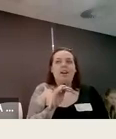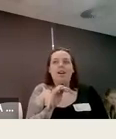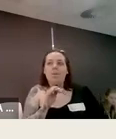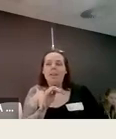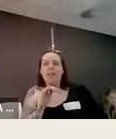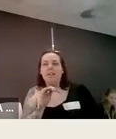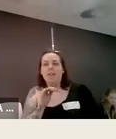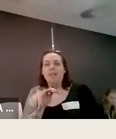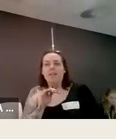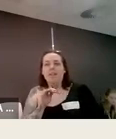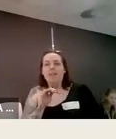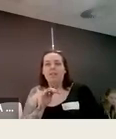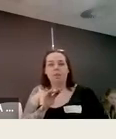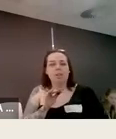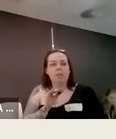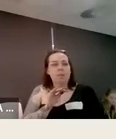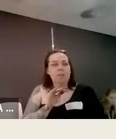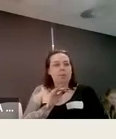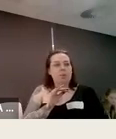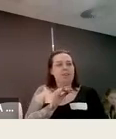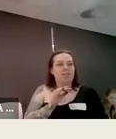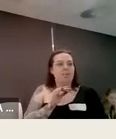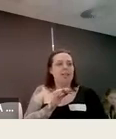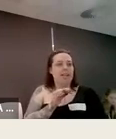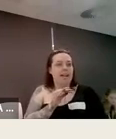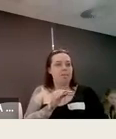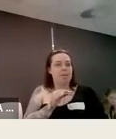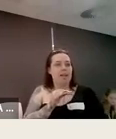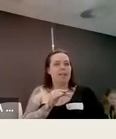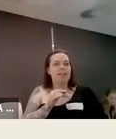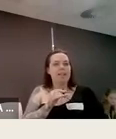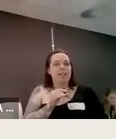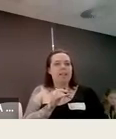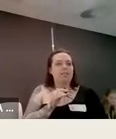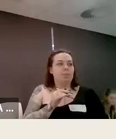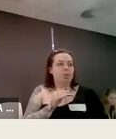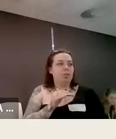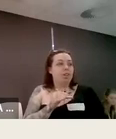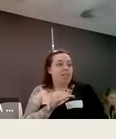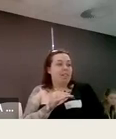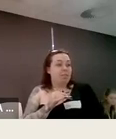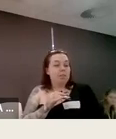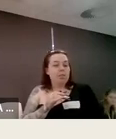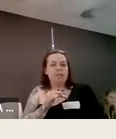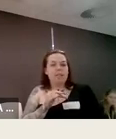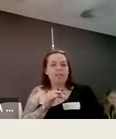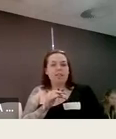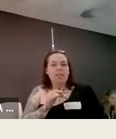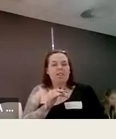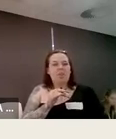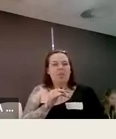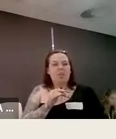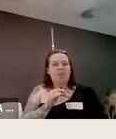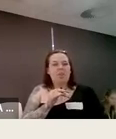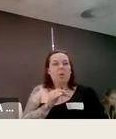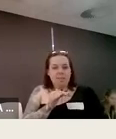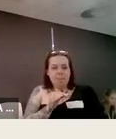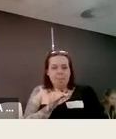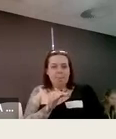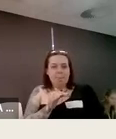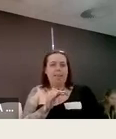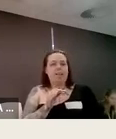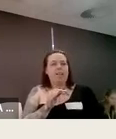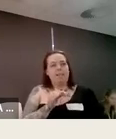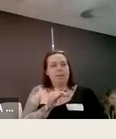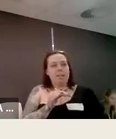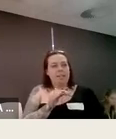i'm here kind of just to talk a little bit more about the disability action plan as somebody who's heavily involved in it so quite